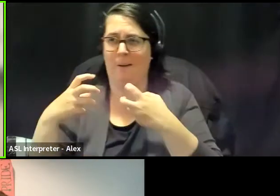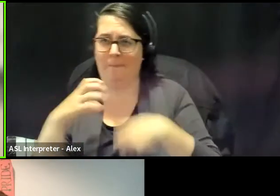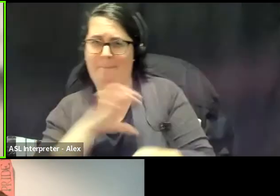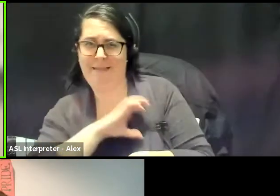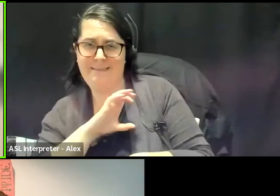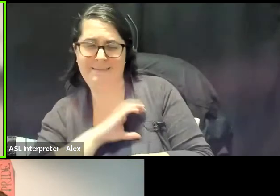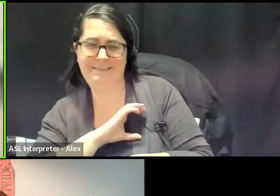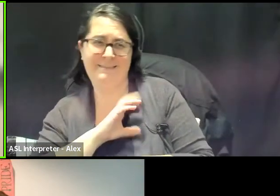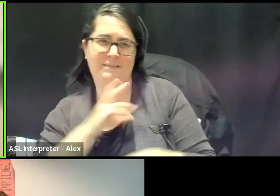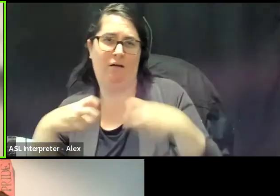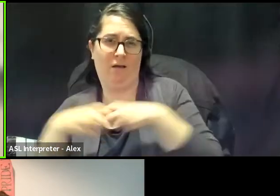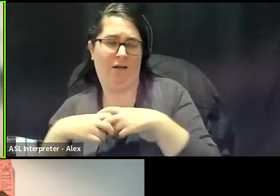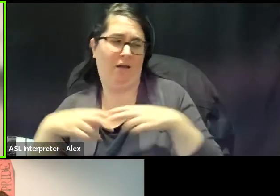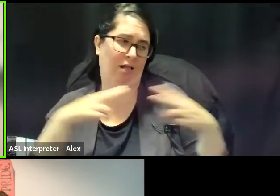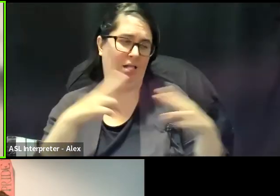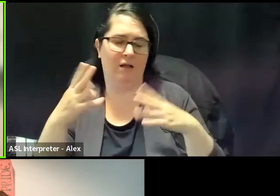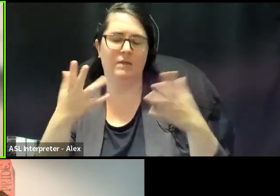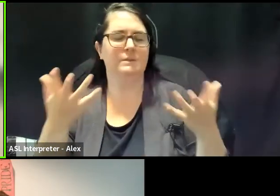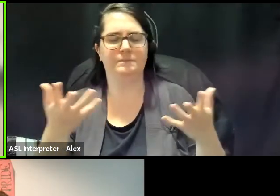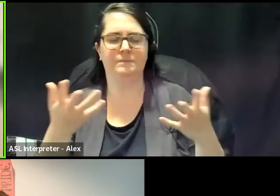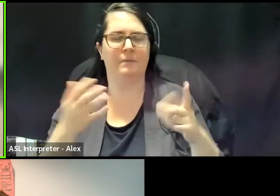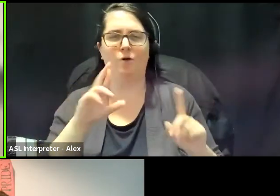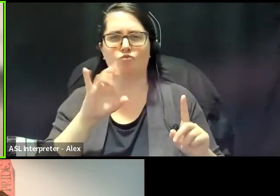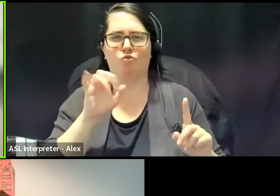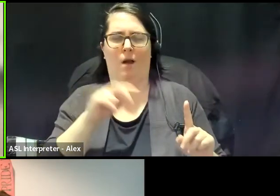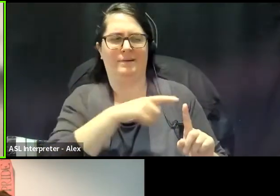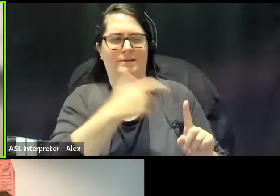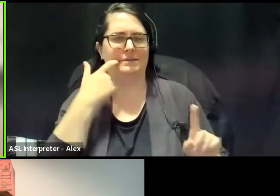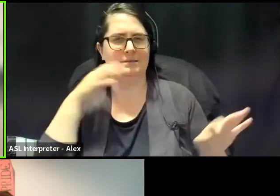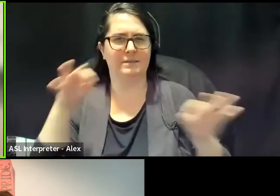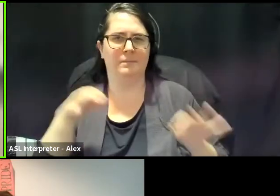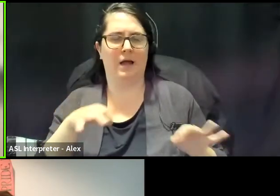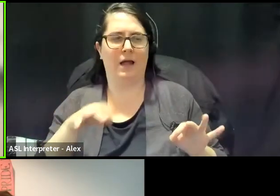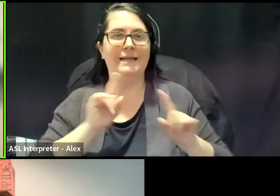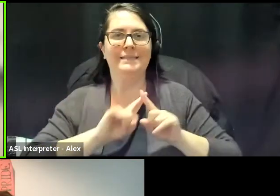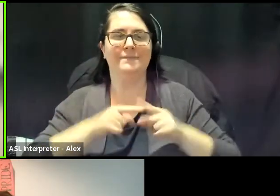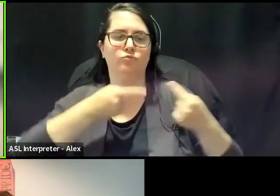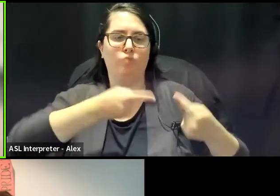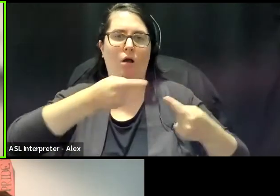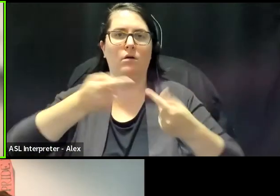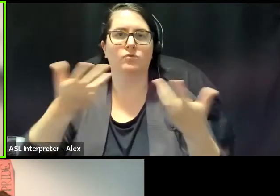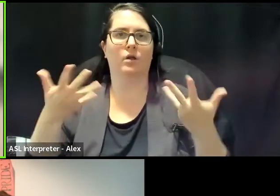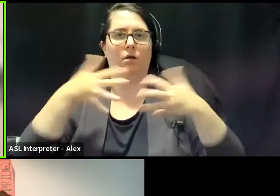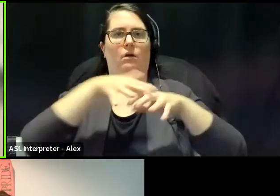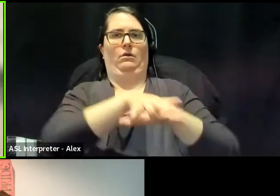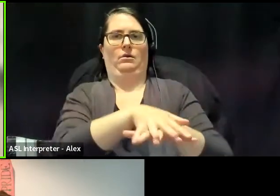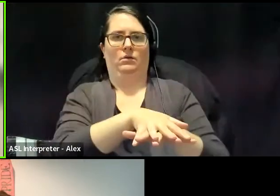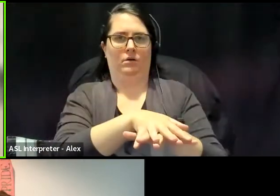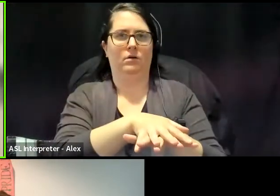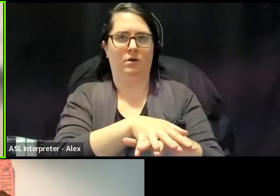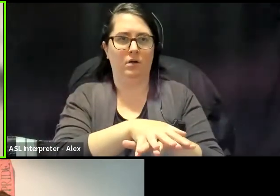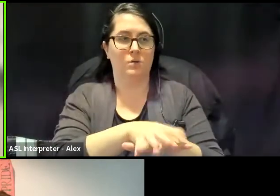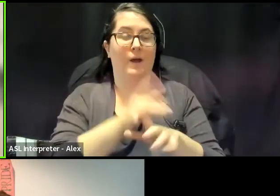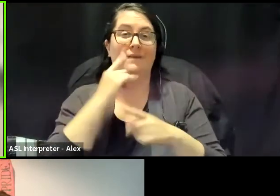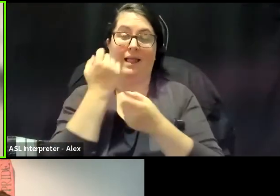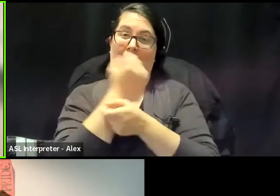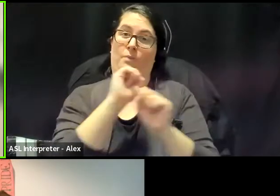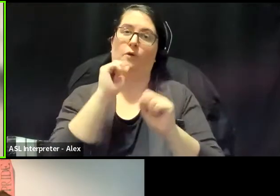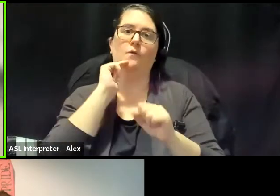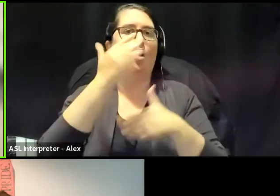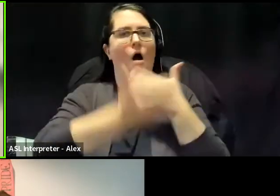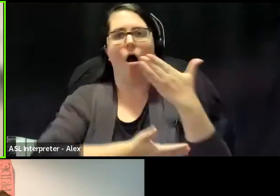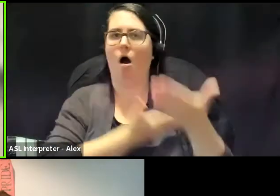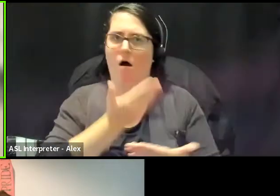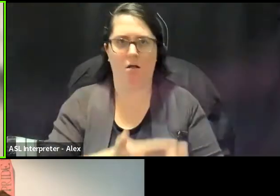about, um, you know, as Robin was saying, how different struggles are integrated. And we're talking about liberation for everybody.